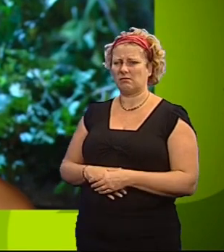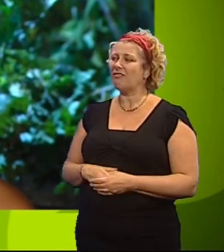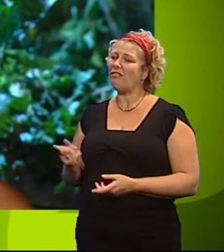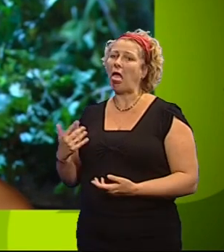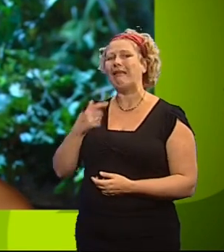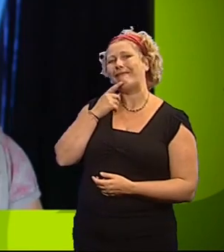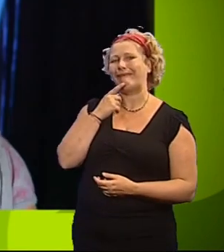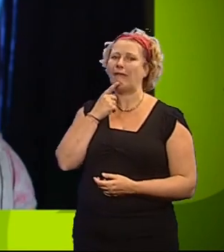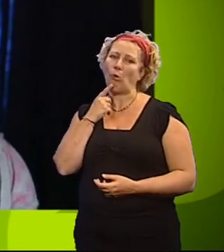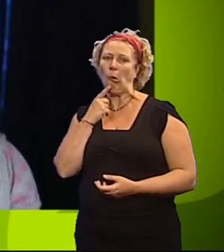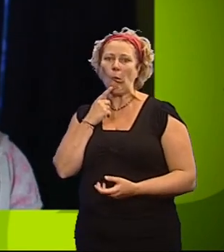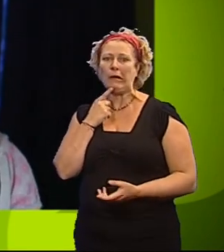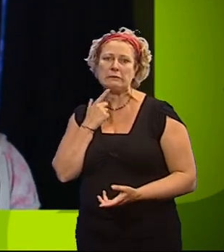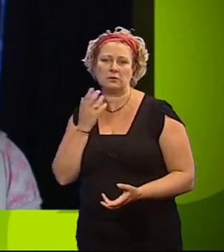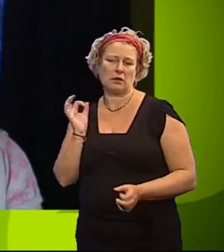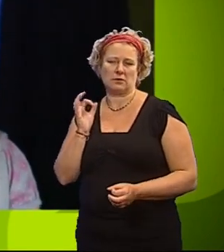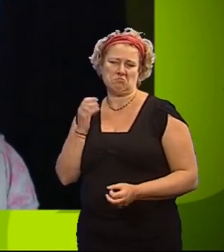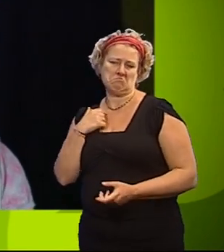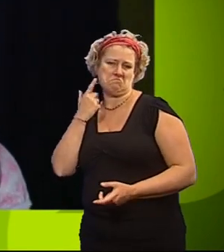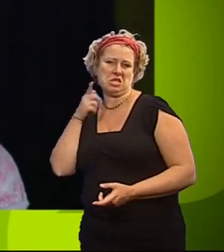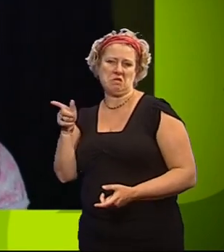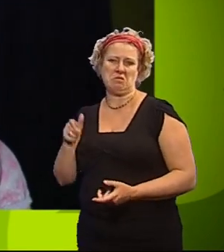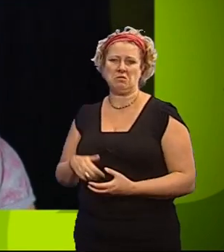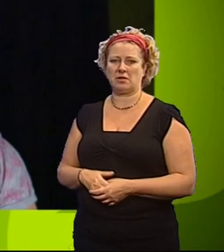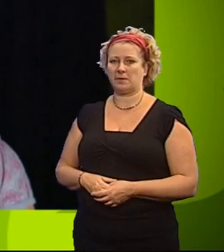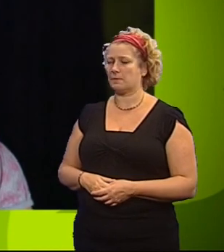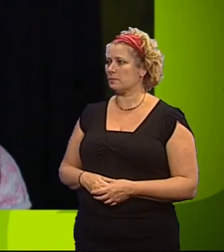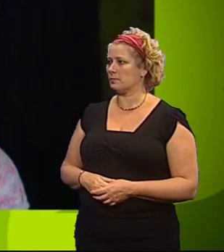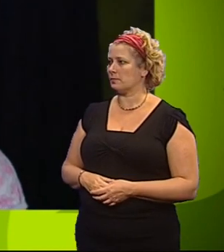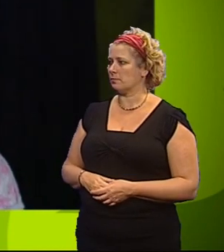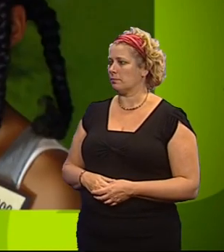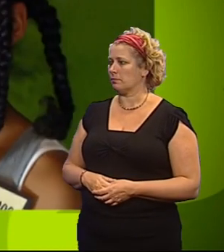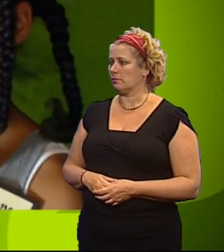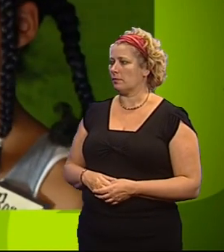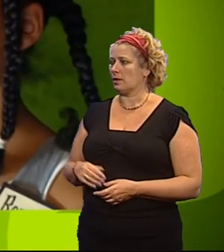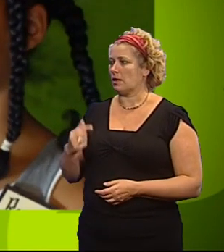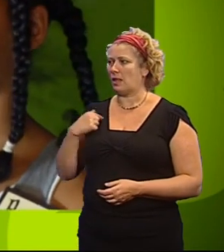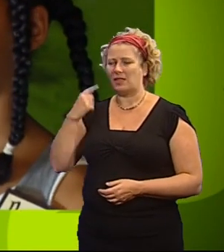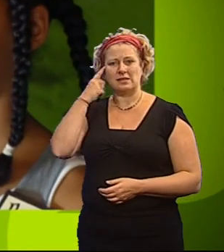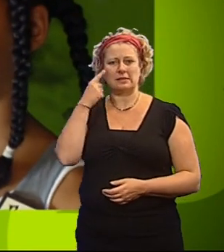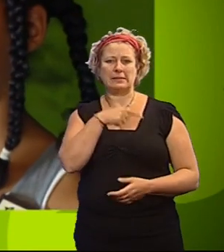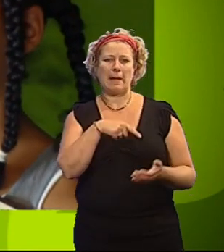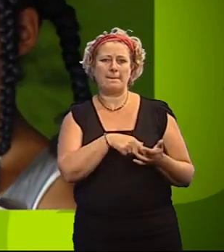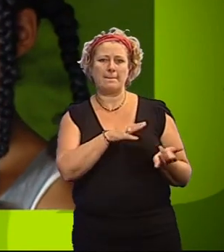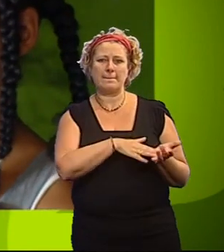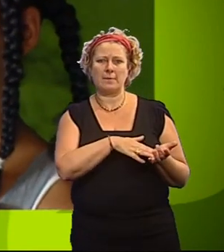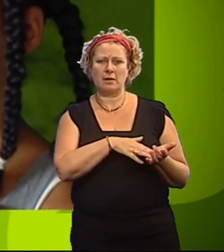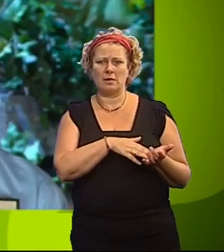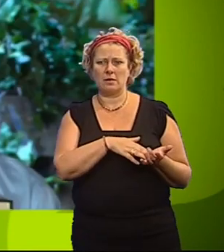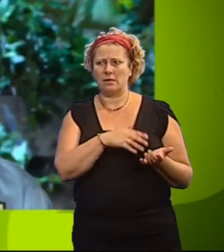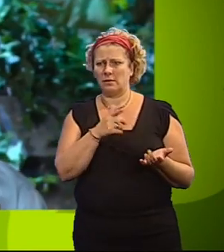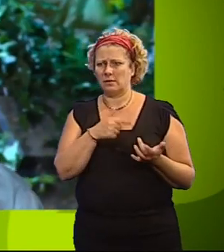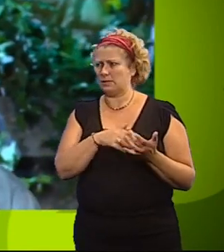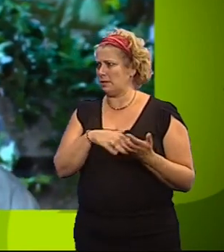like murmuring yes, no to anything that we said. Renee. I think the saboteur was Tim because